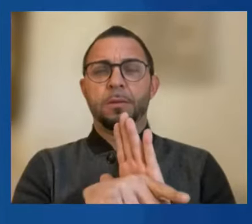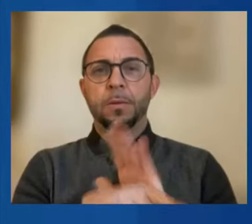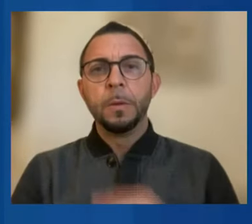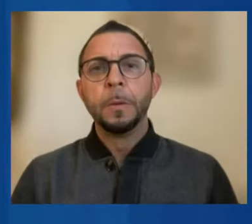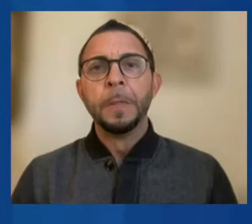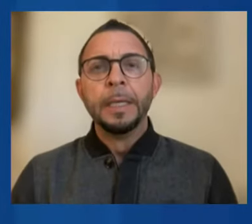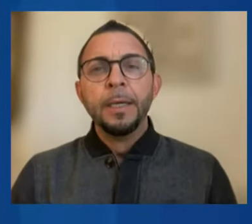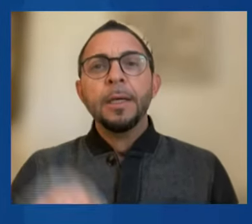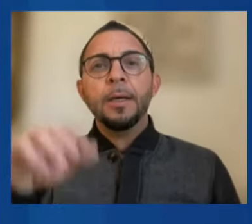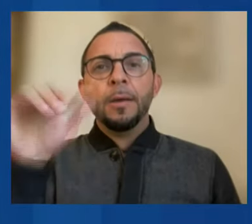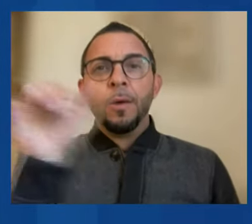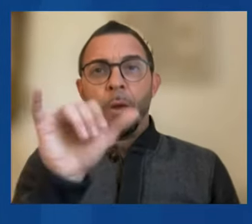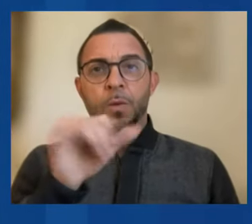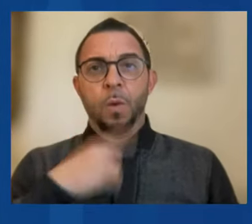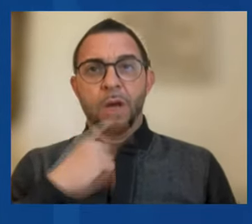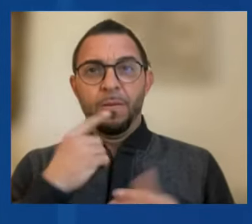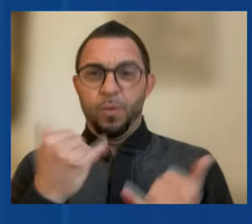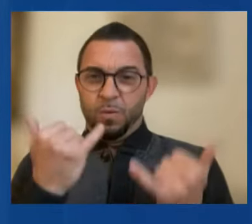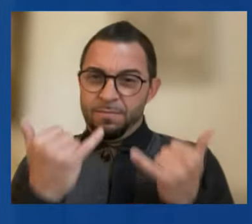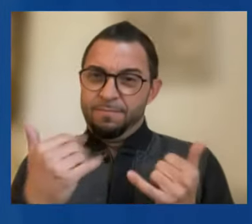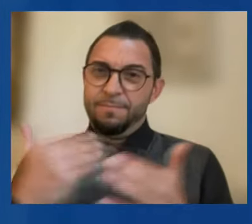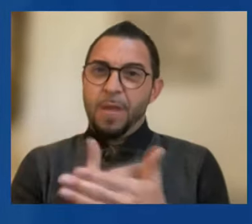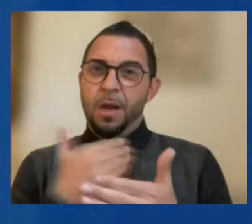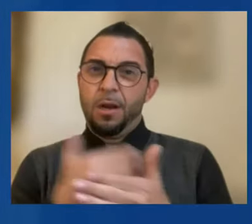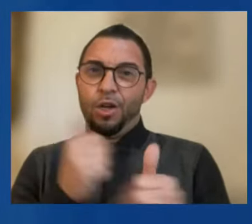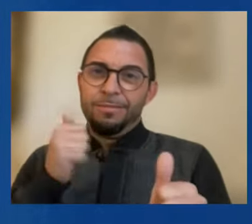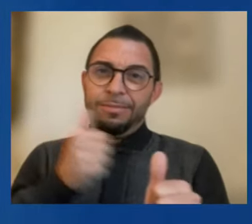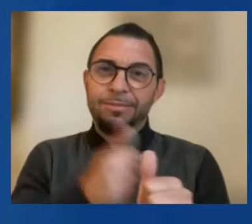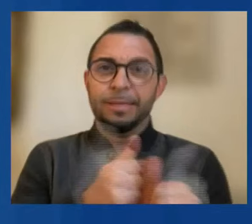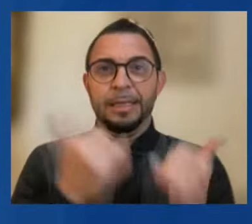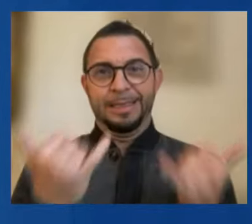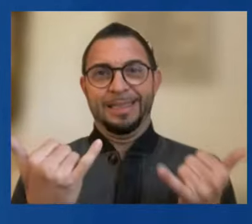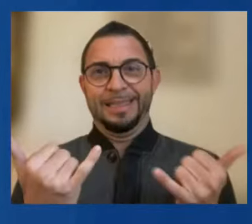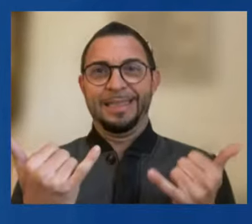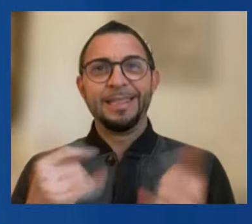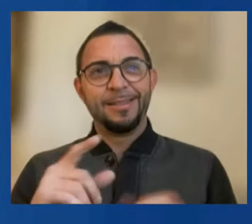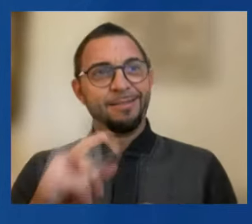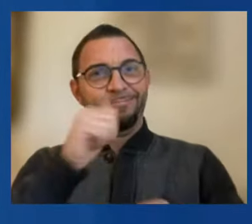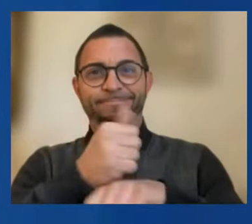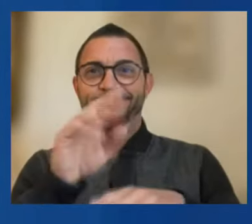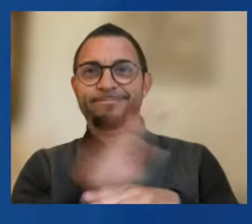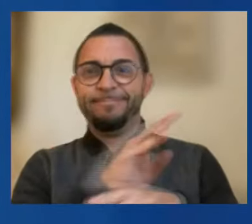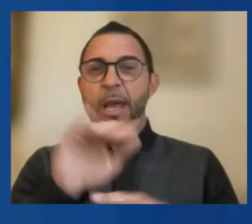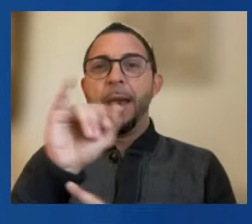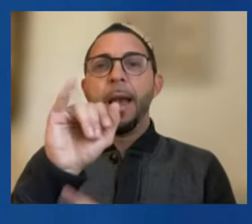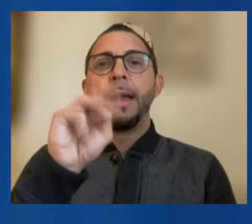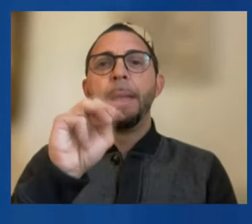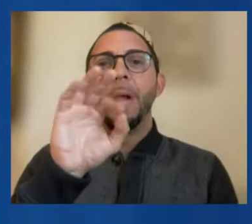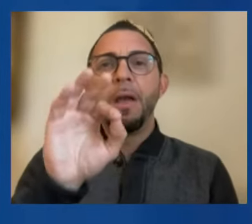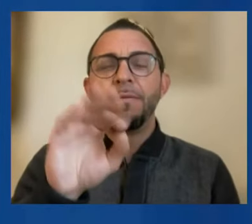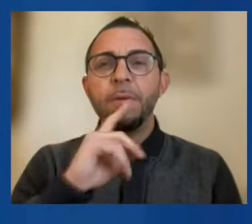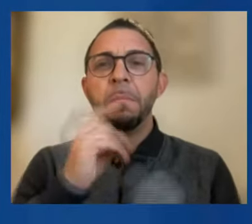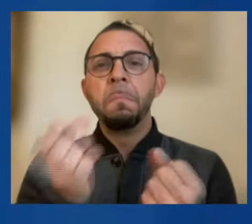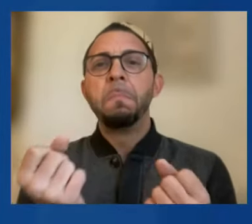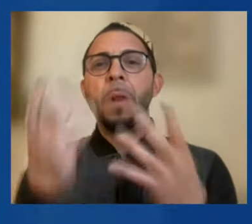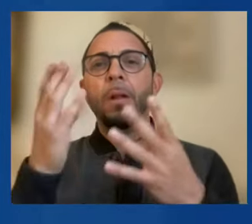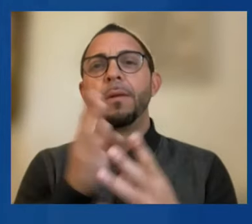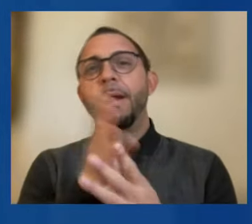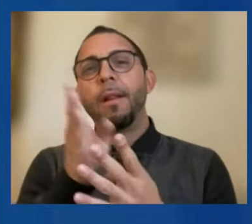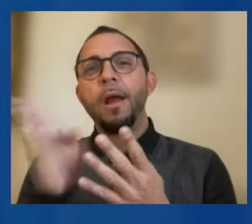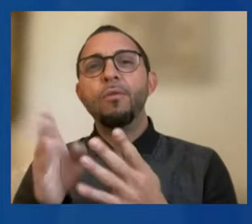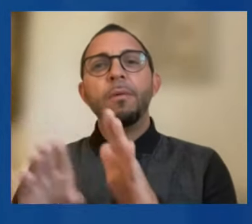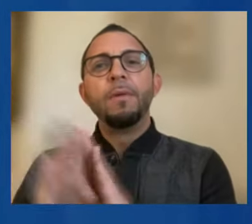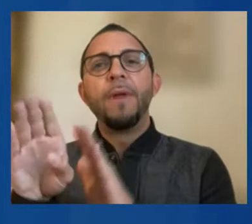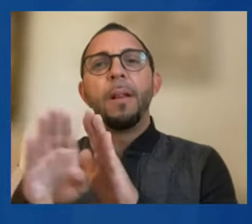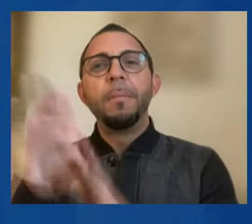modernize our existing institutions, the IMF and the multilateral development banks, so they're